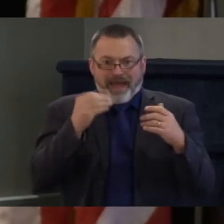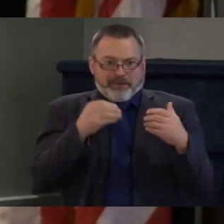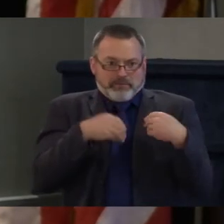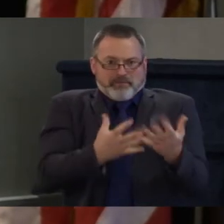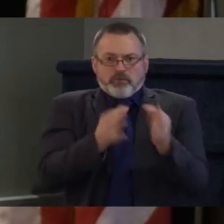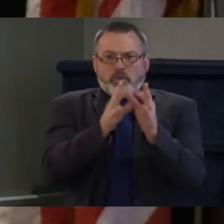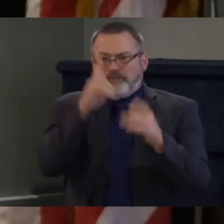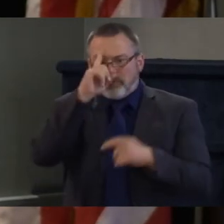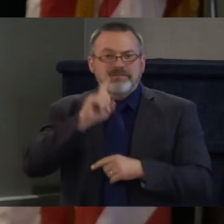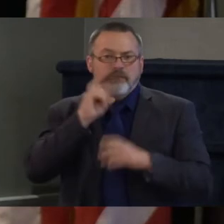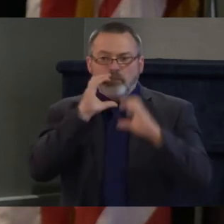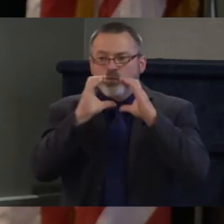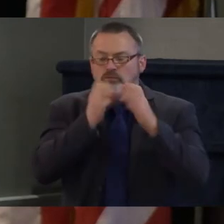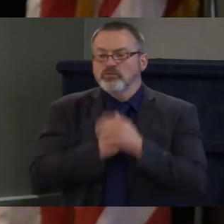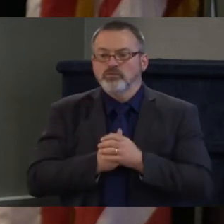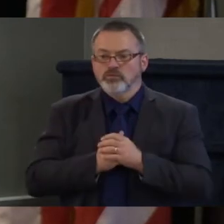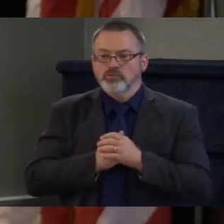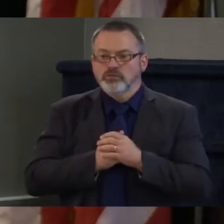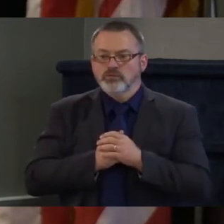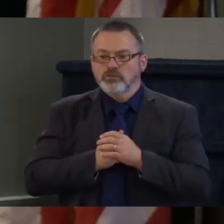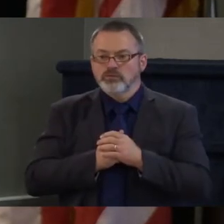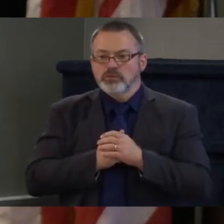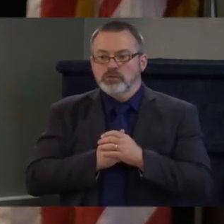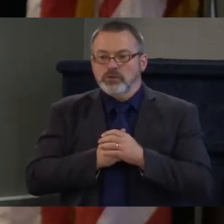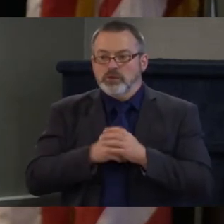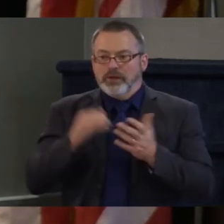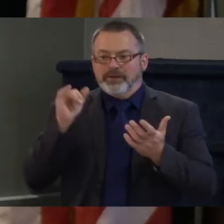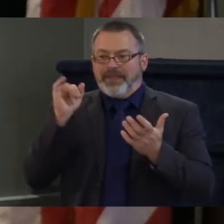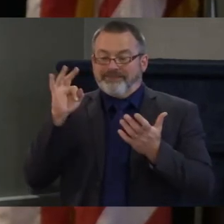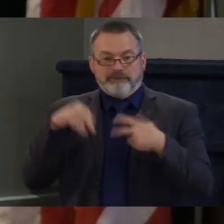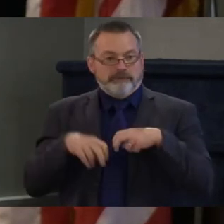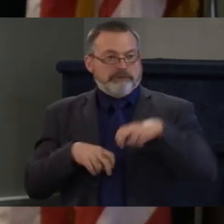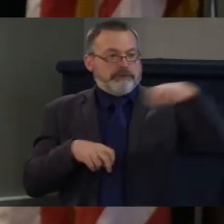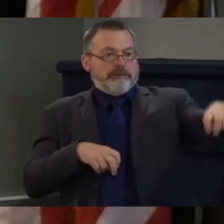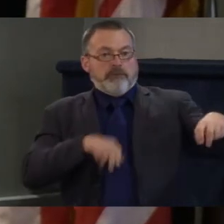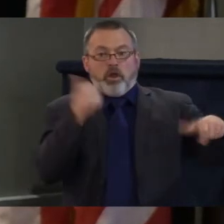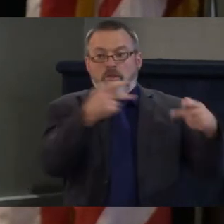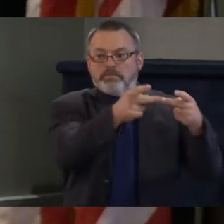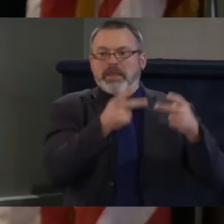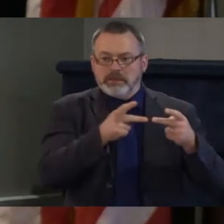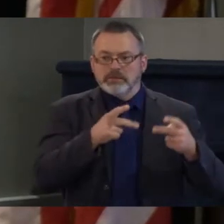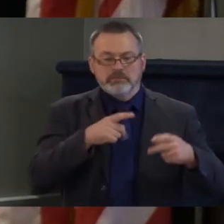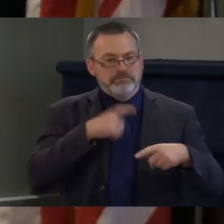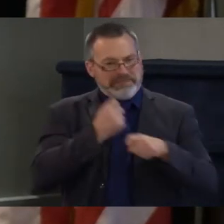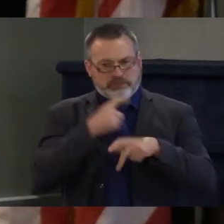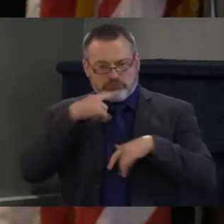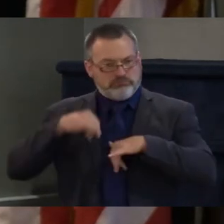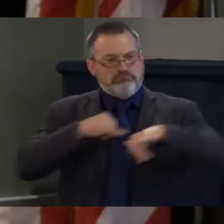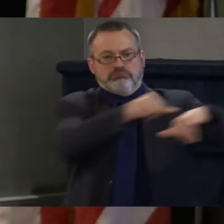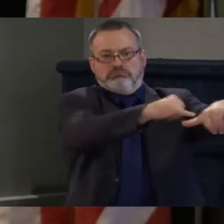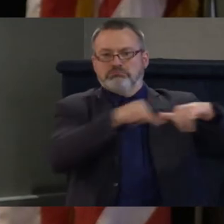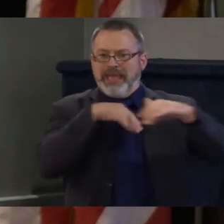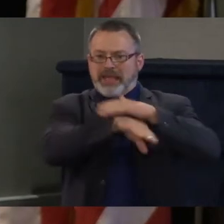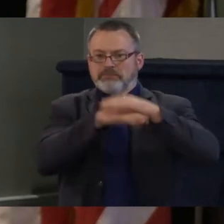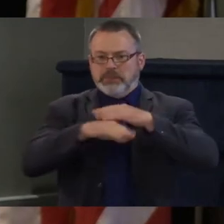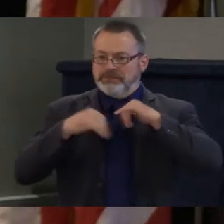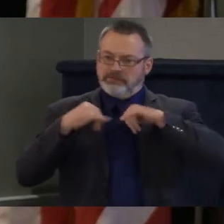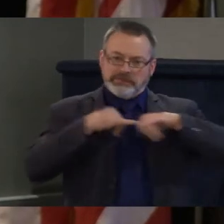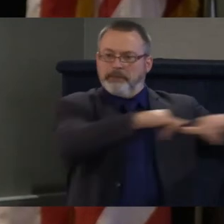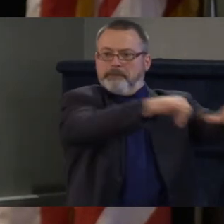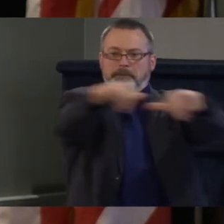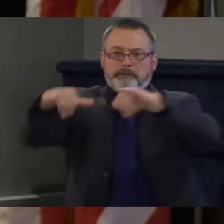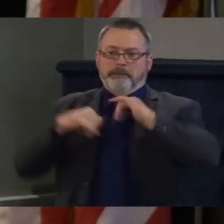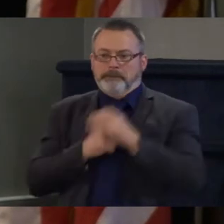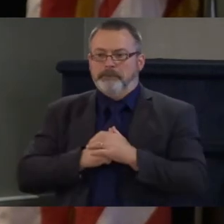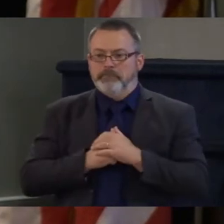switch uh locations was accessible to people in my business i have an accounting practice and we're